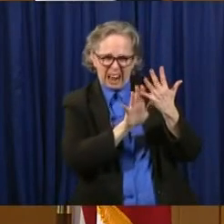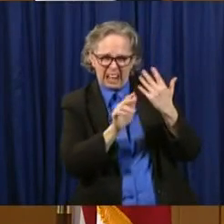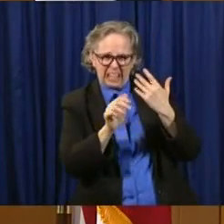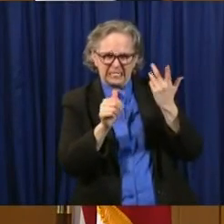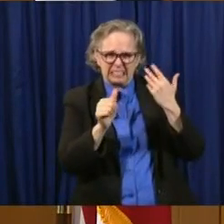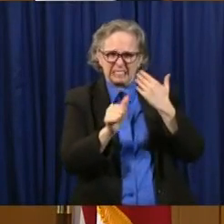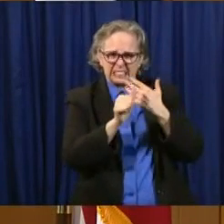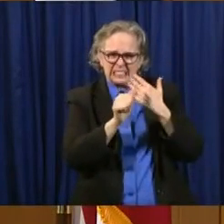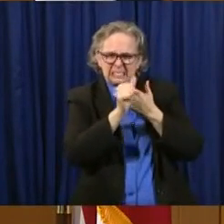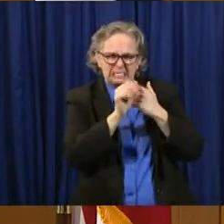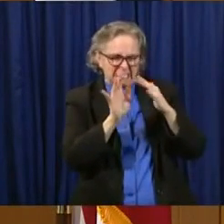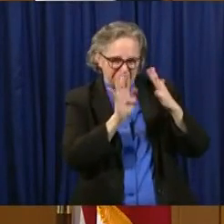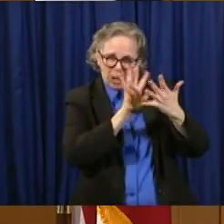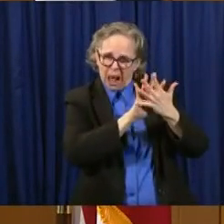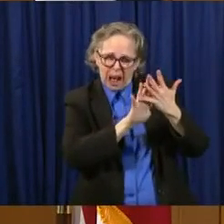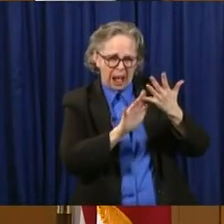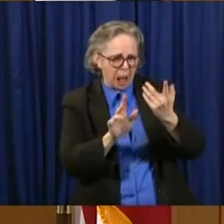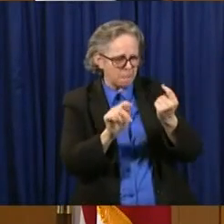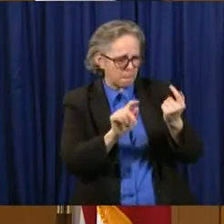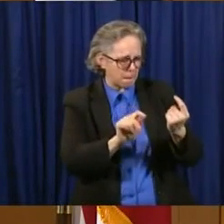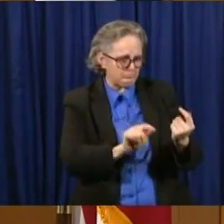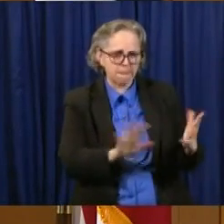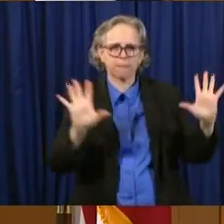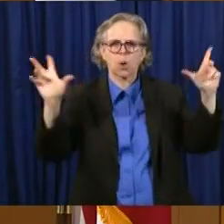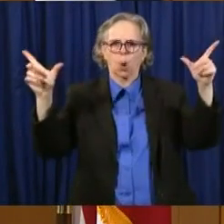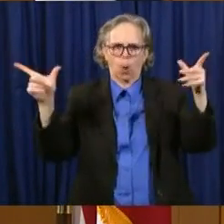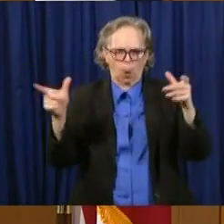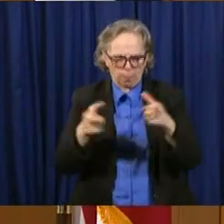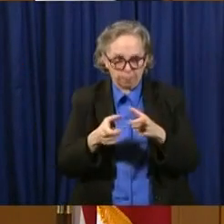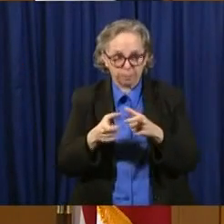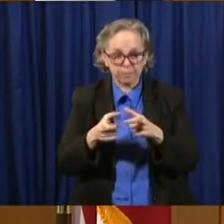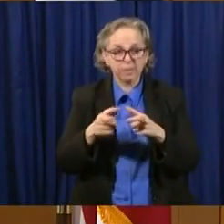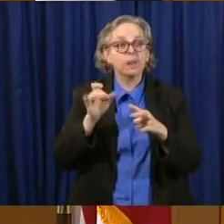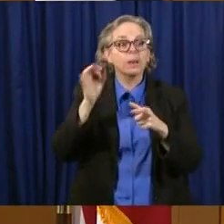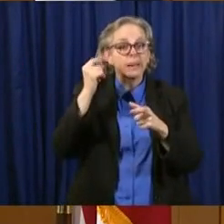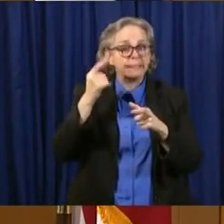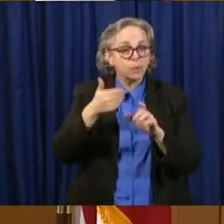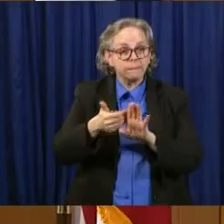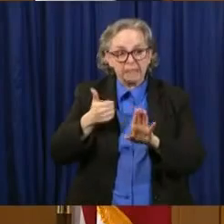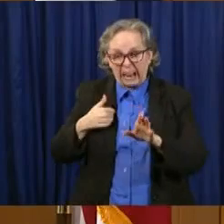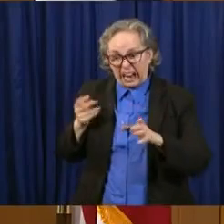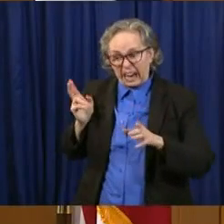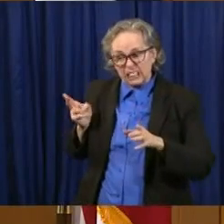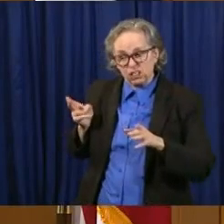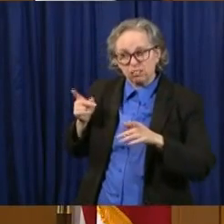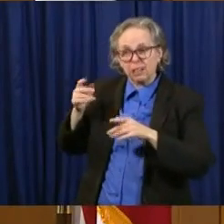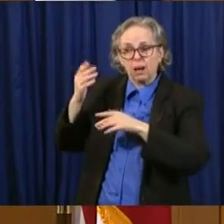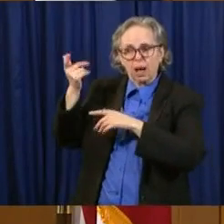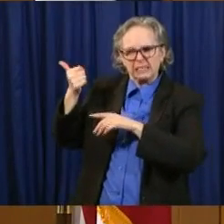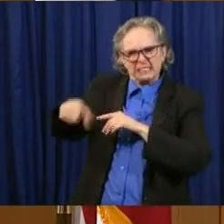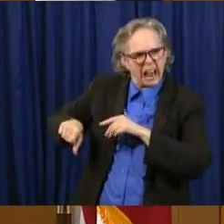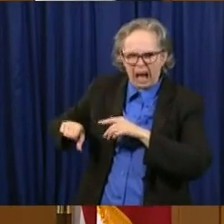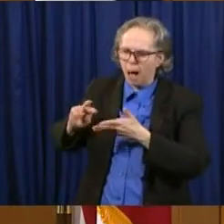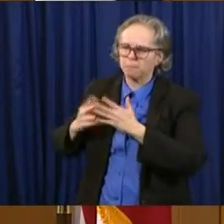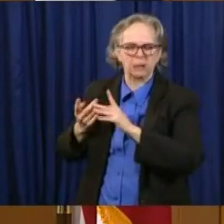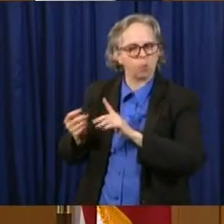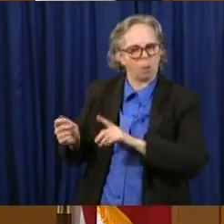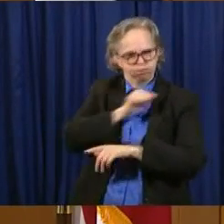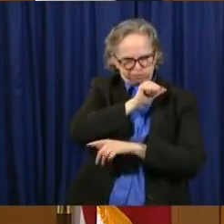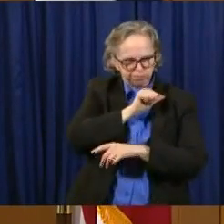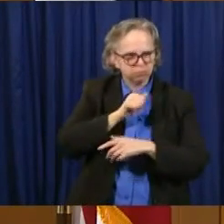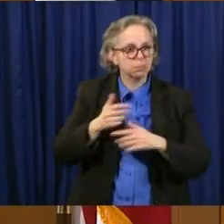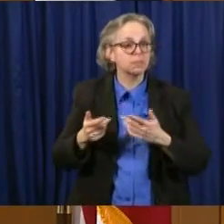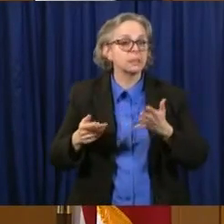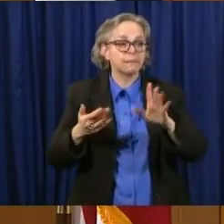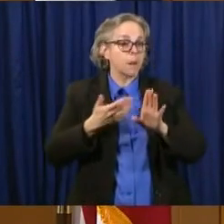violence. Uh, we also screened out those who had been denied judicial release in the past, any who have prior incarcerations in